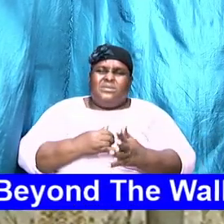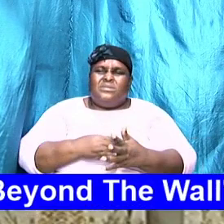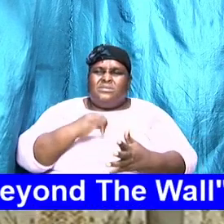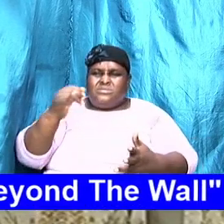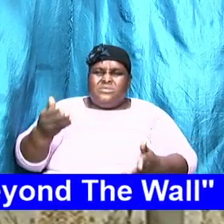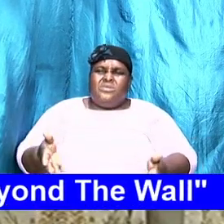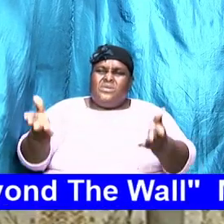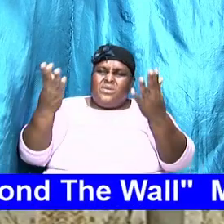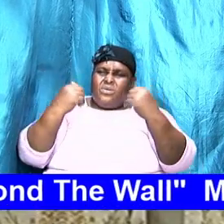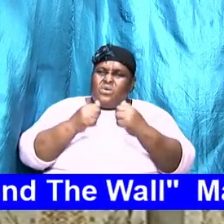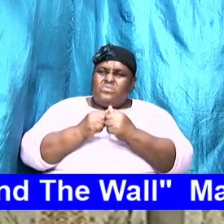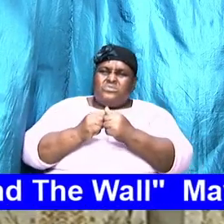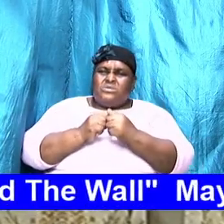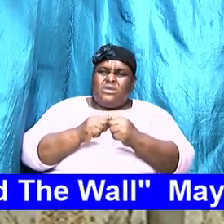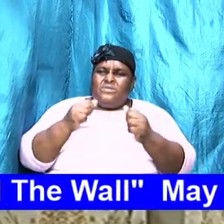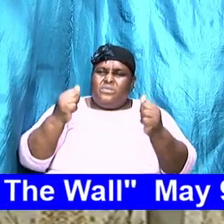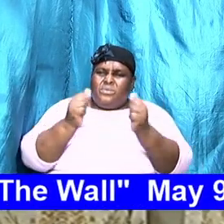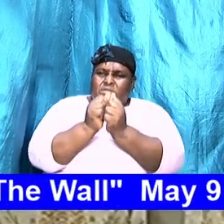with